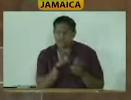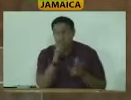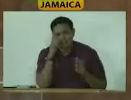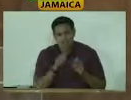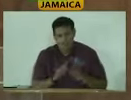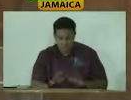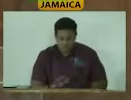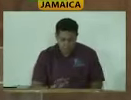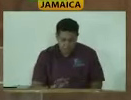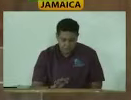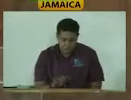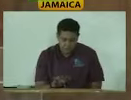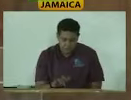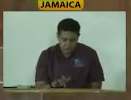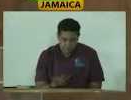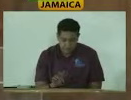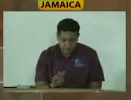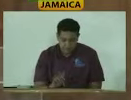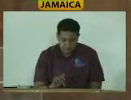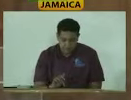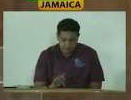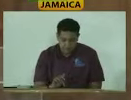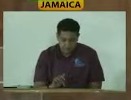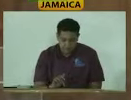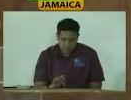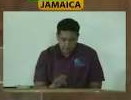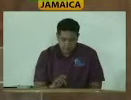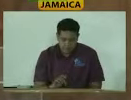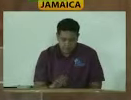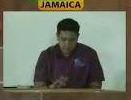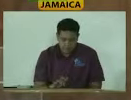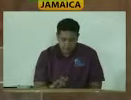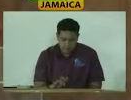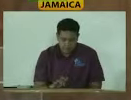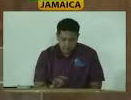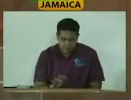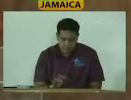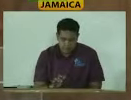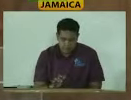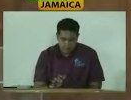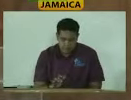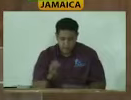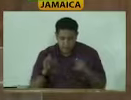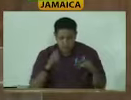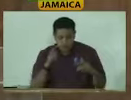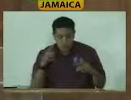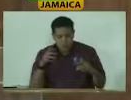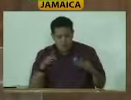which was a symbolically significant act at the time.